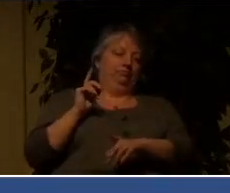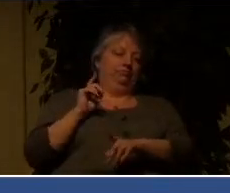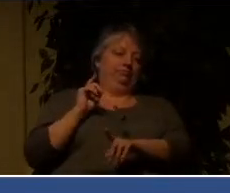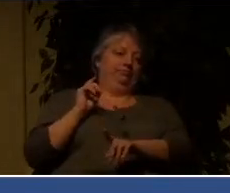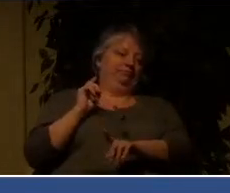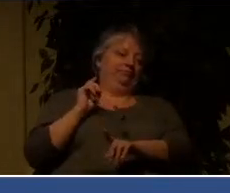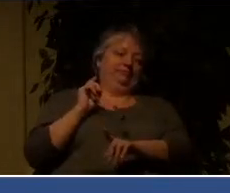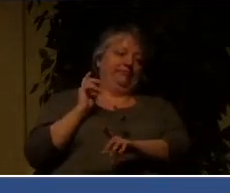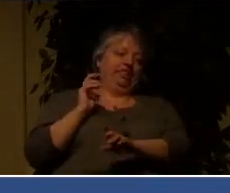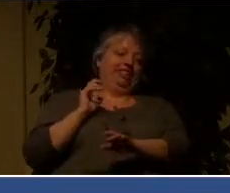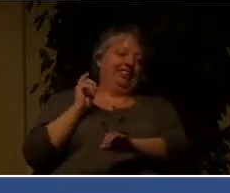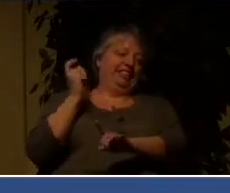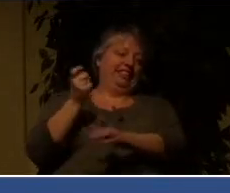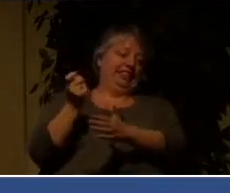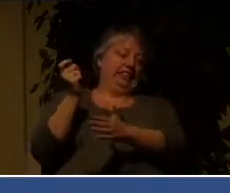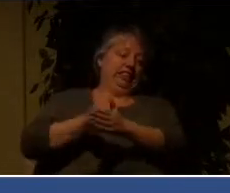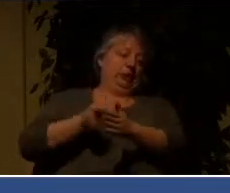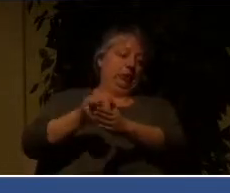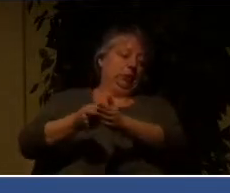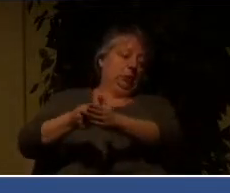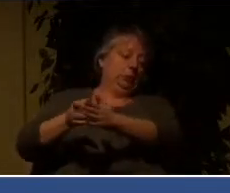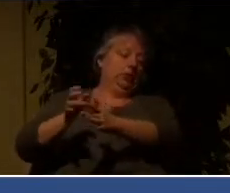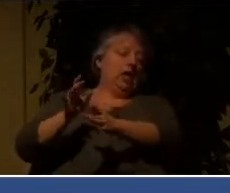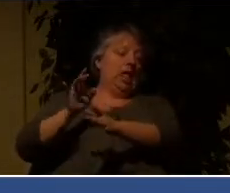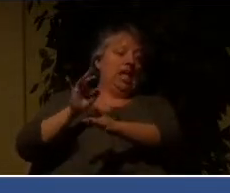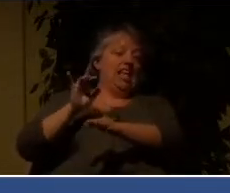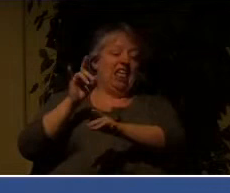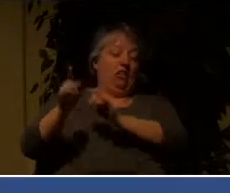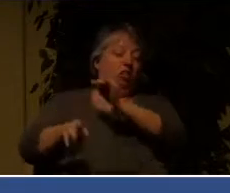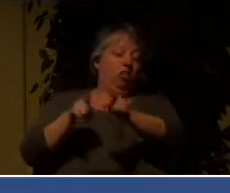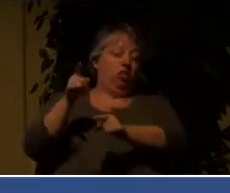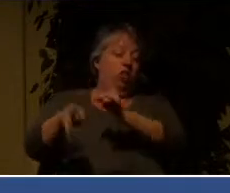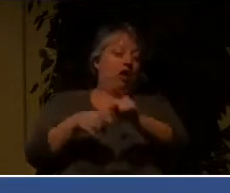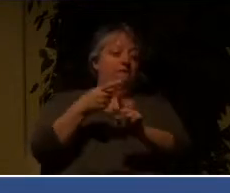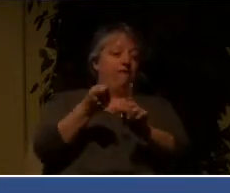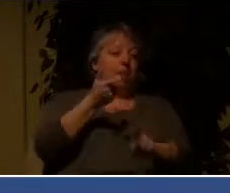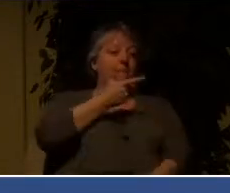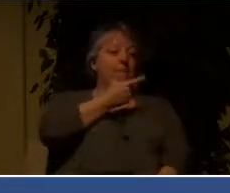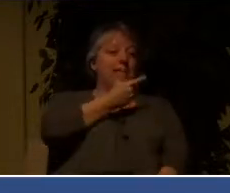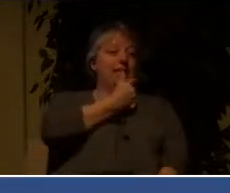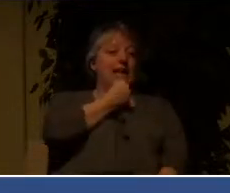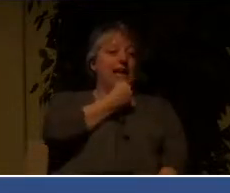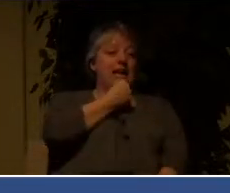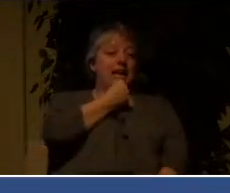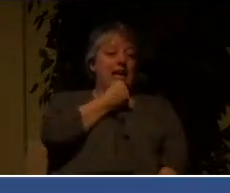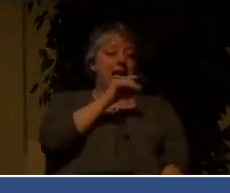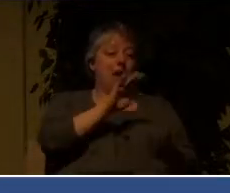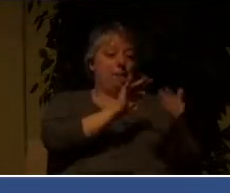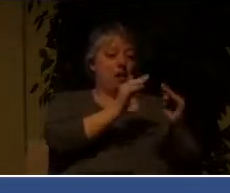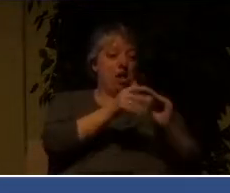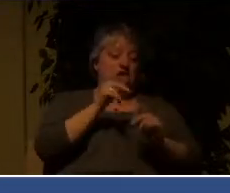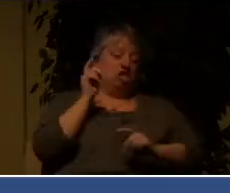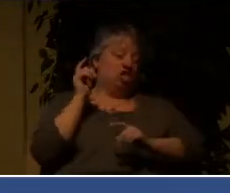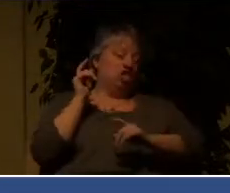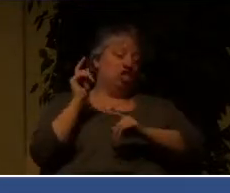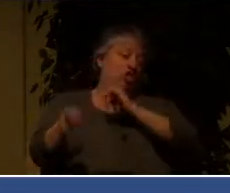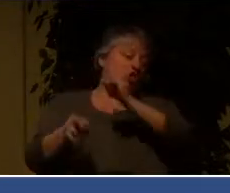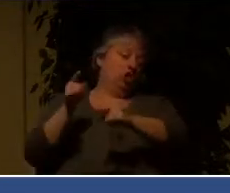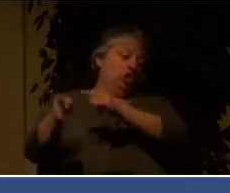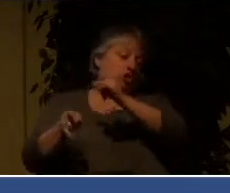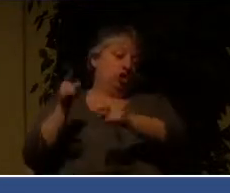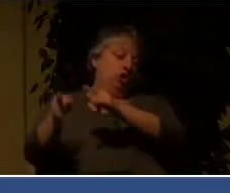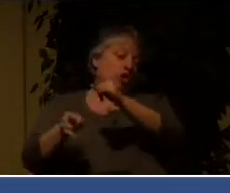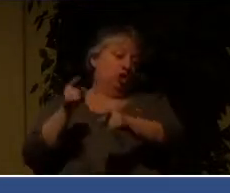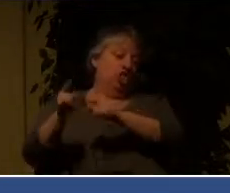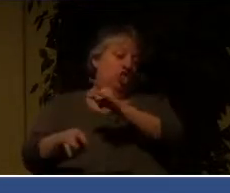community to the point where they've had to shut down their bakery. I don't know about you, but I think that